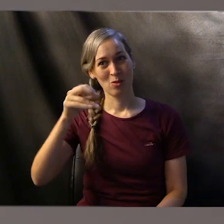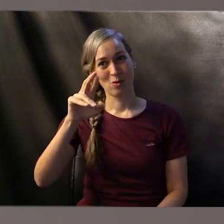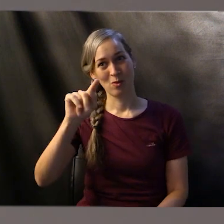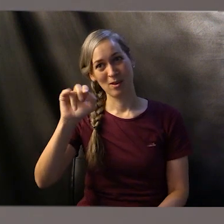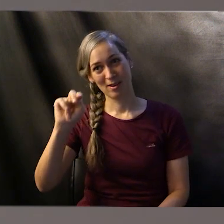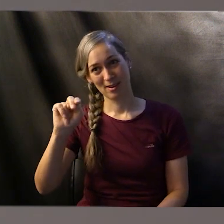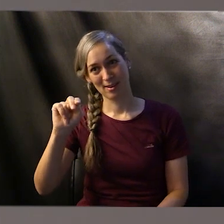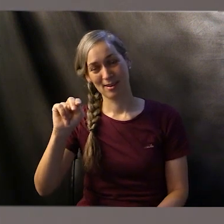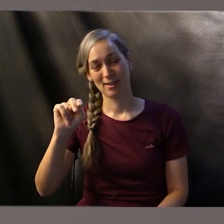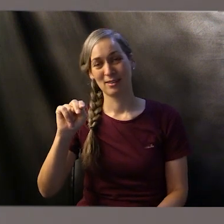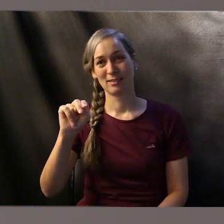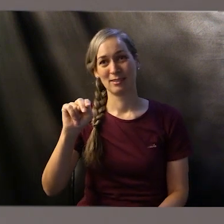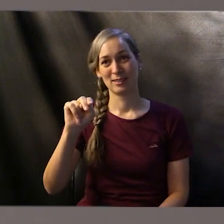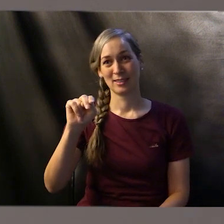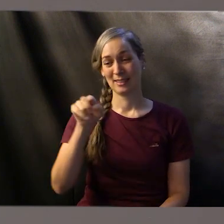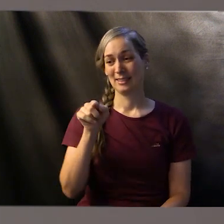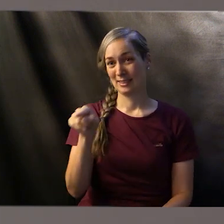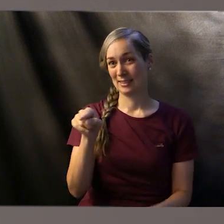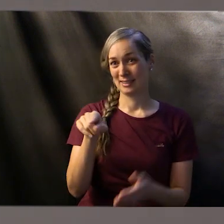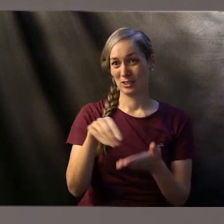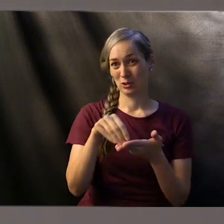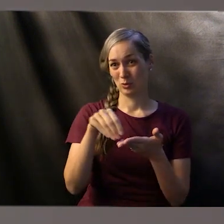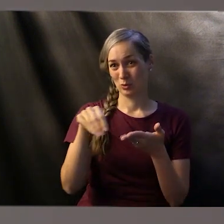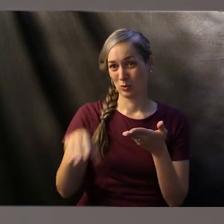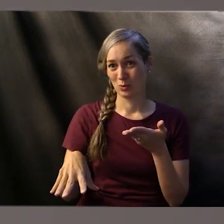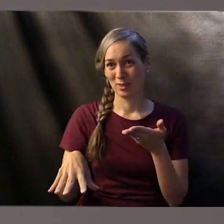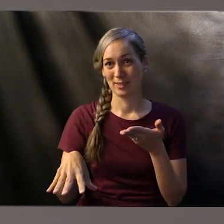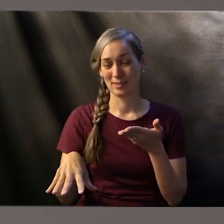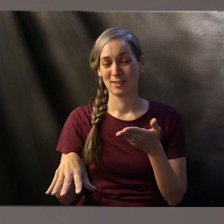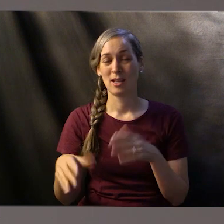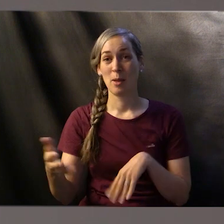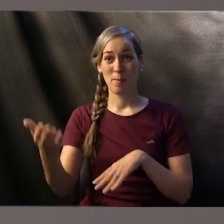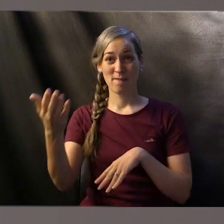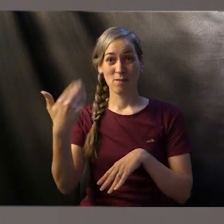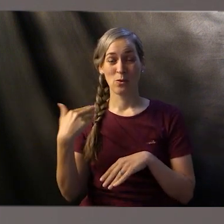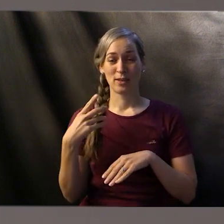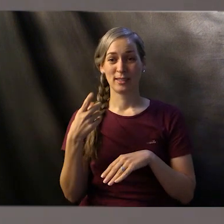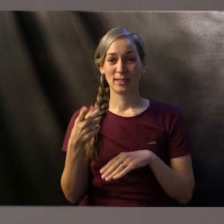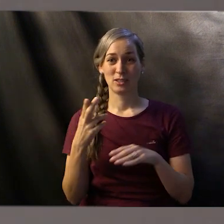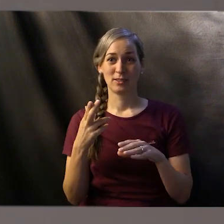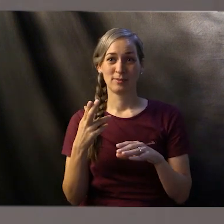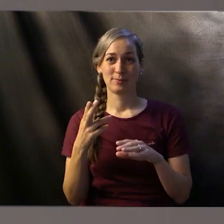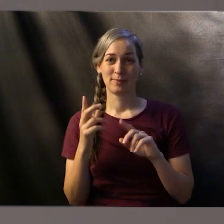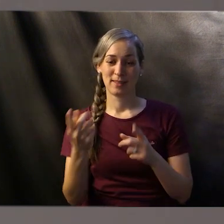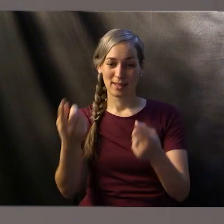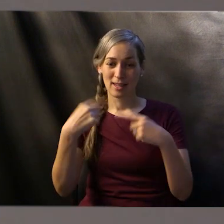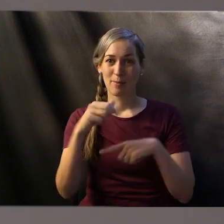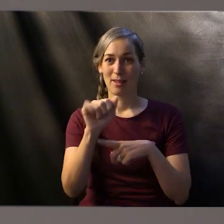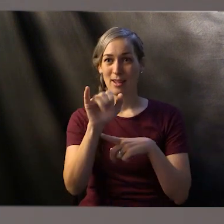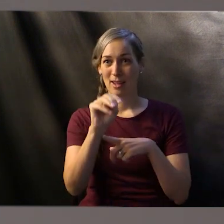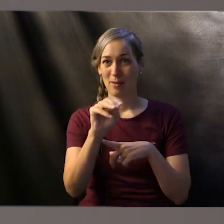Caleb is a student, a former student of our AIM program, who came in 2015.